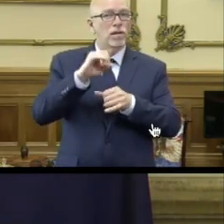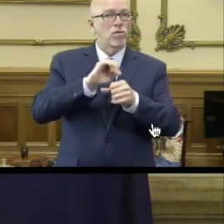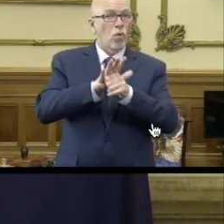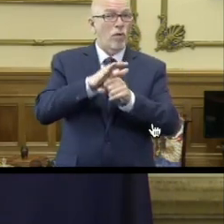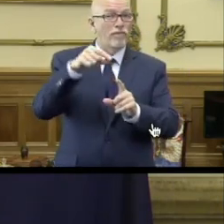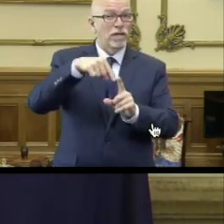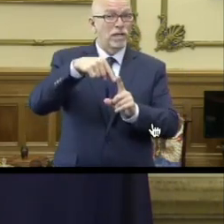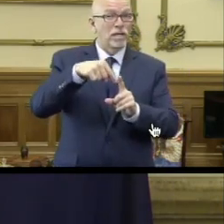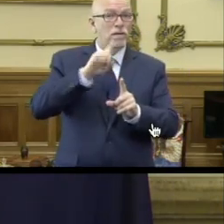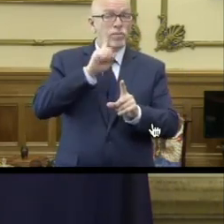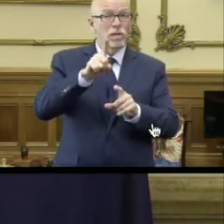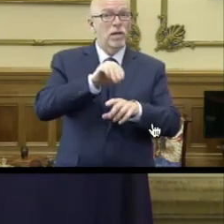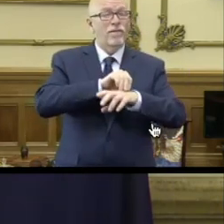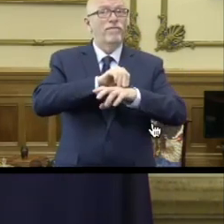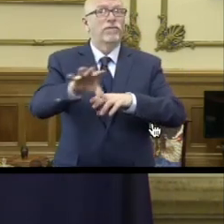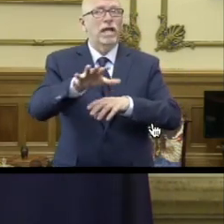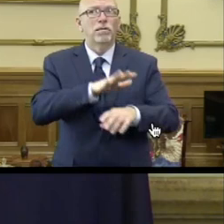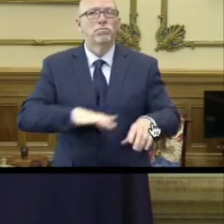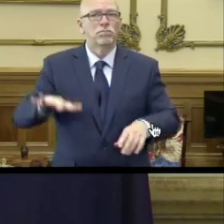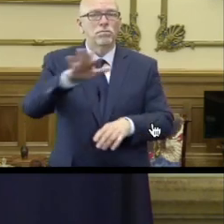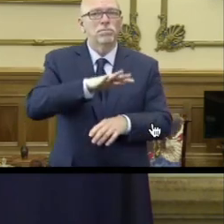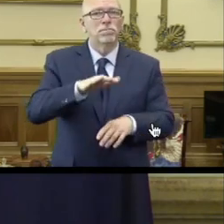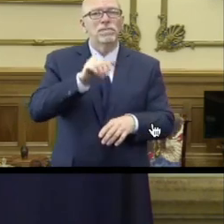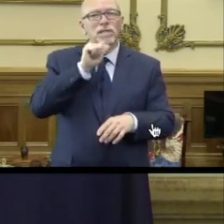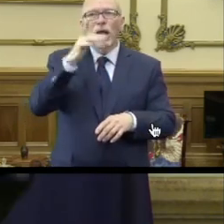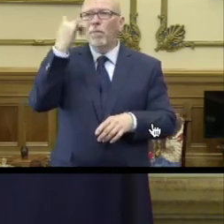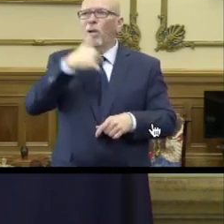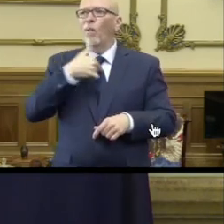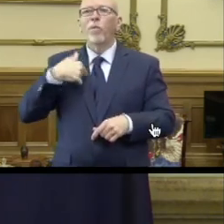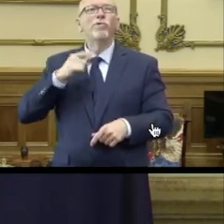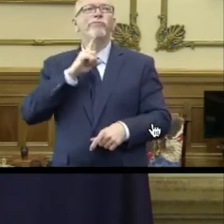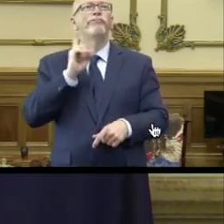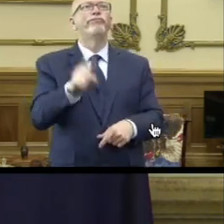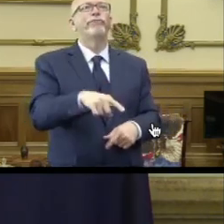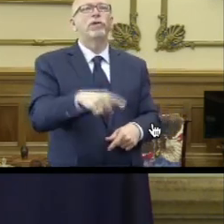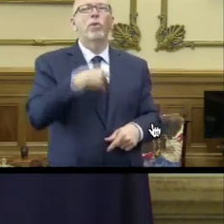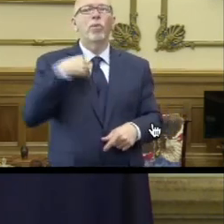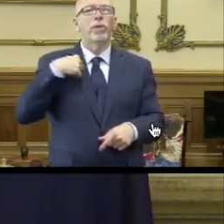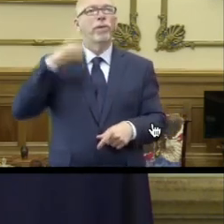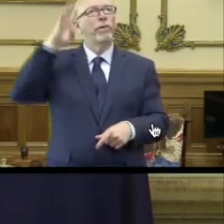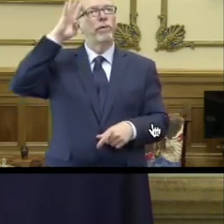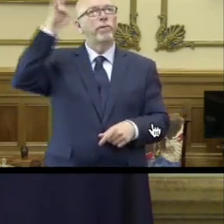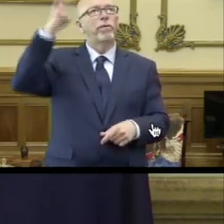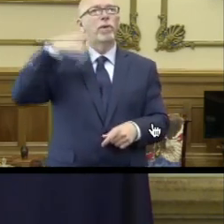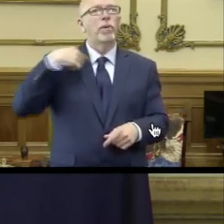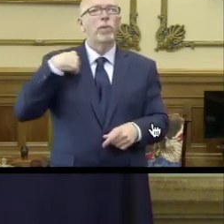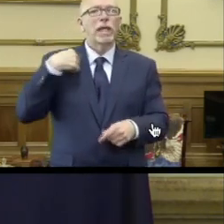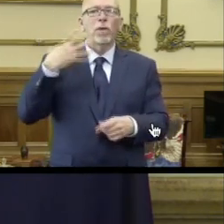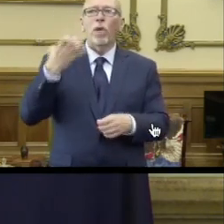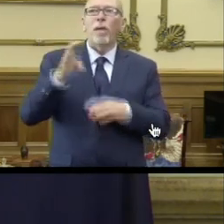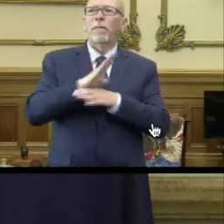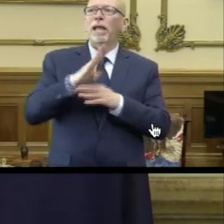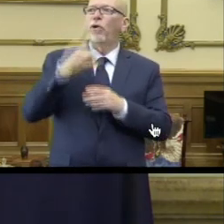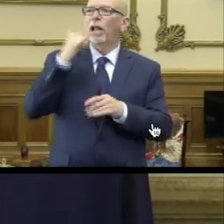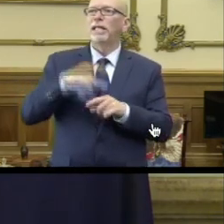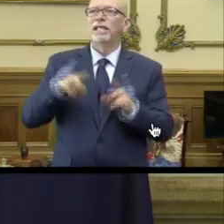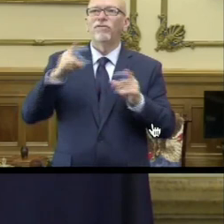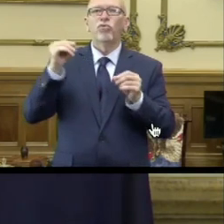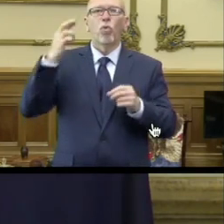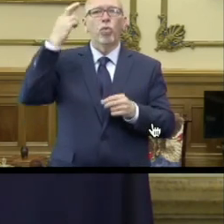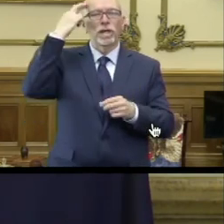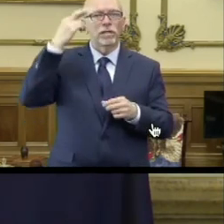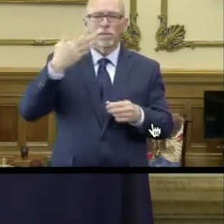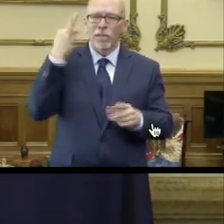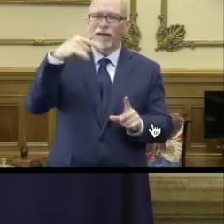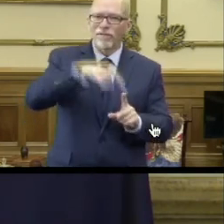-19, has brought upon us. This is nothing that we just pulled out of the air and said, we're going to start doing businesses, business differently for no reason whatsoever.